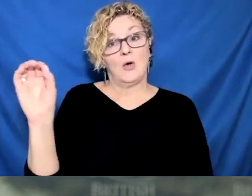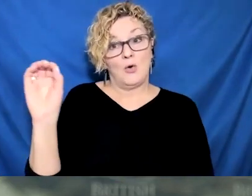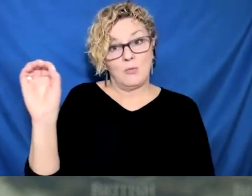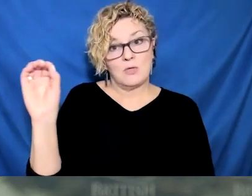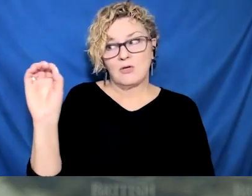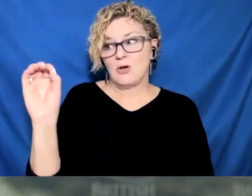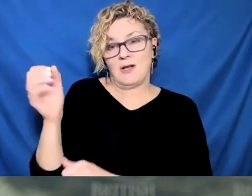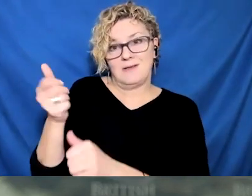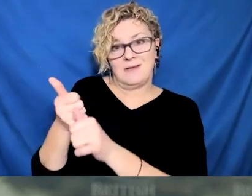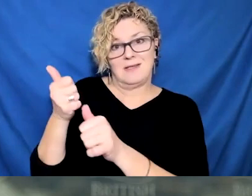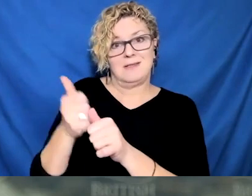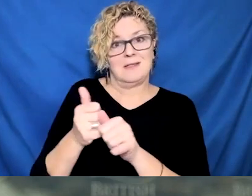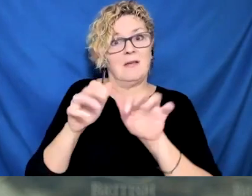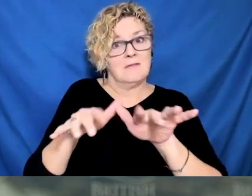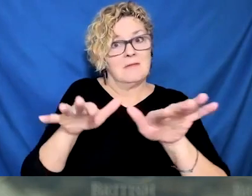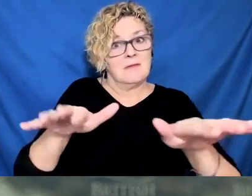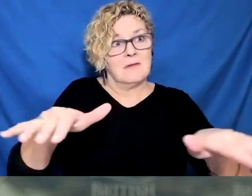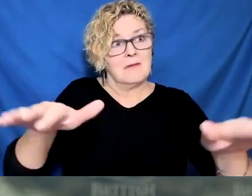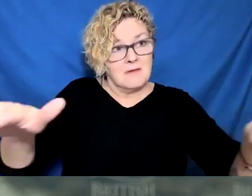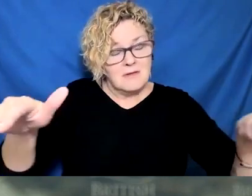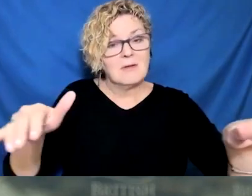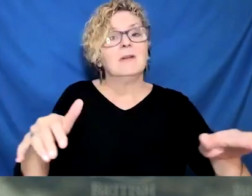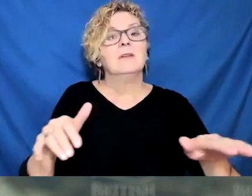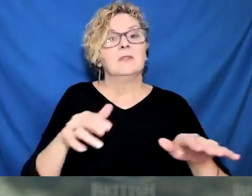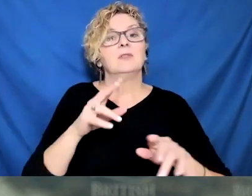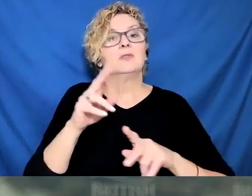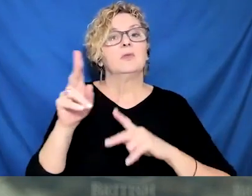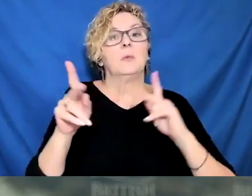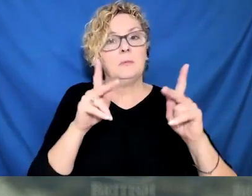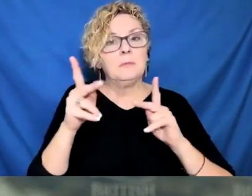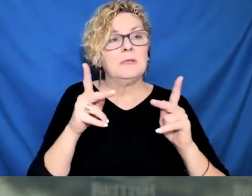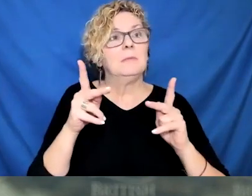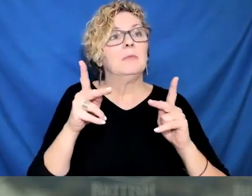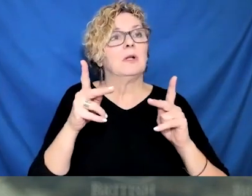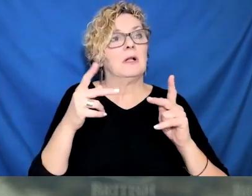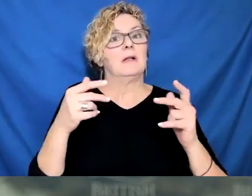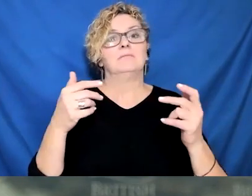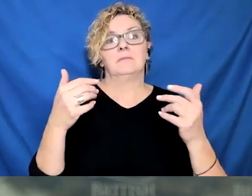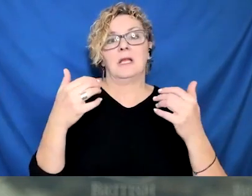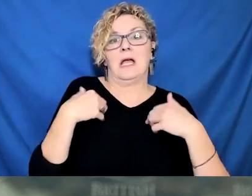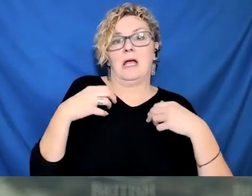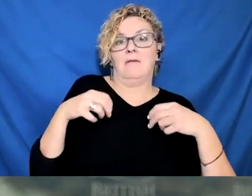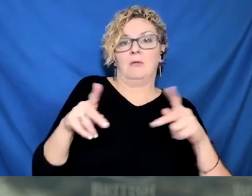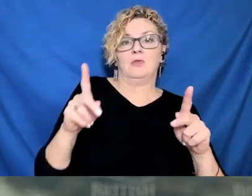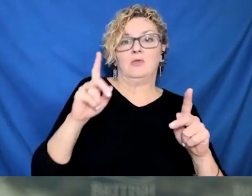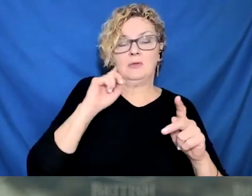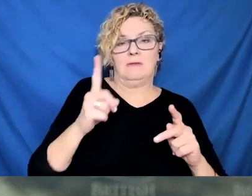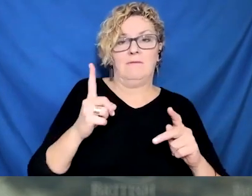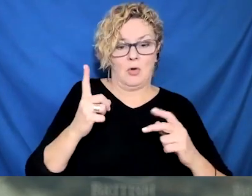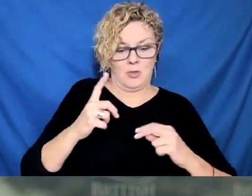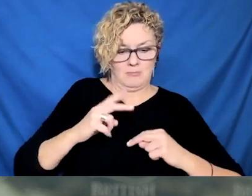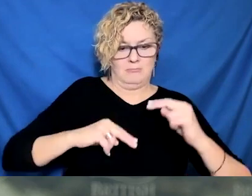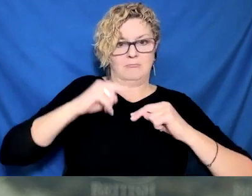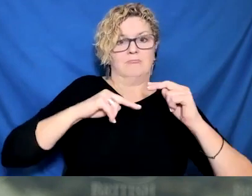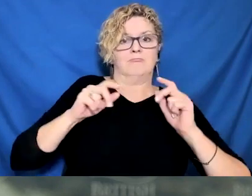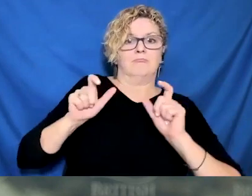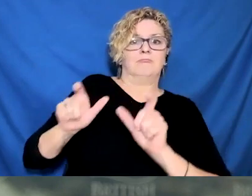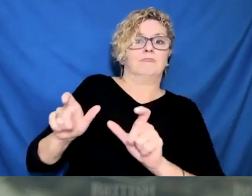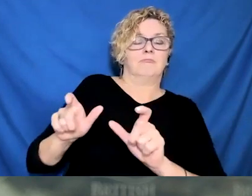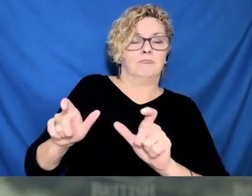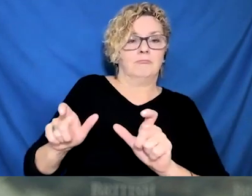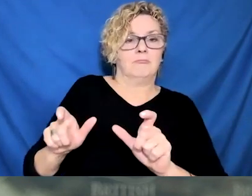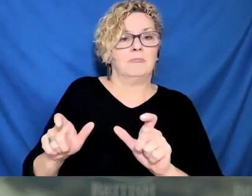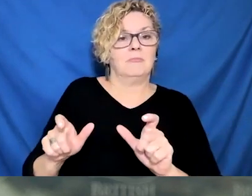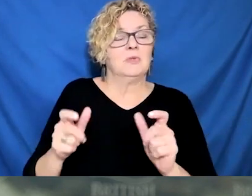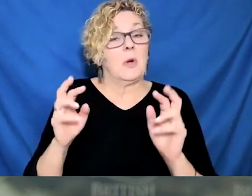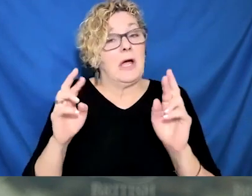to change for them to prepare and to make sure that with the current